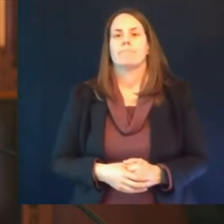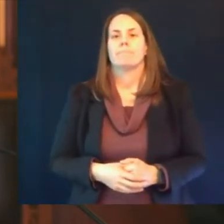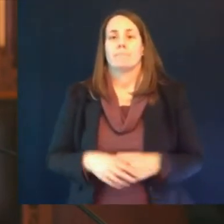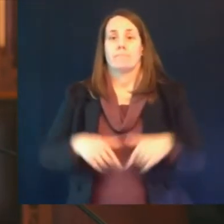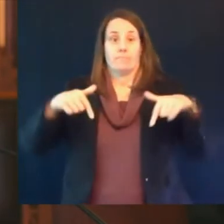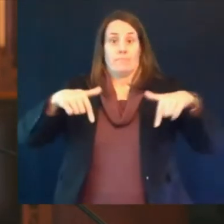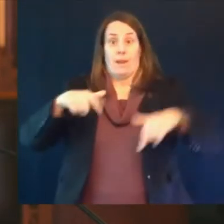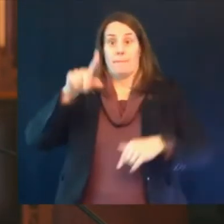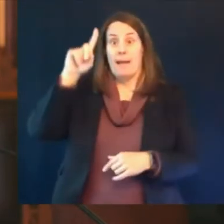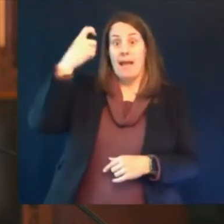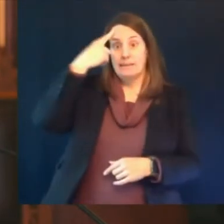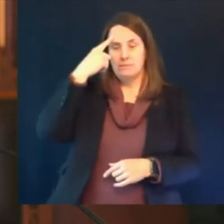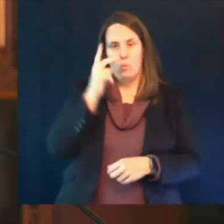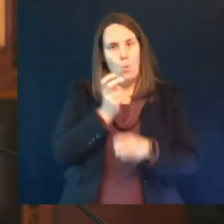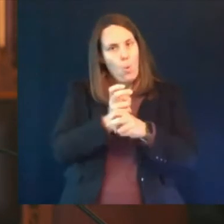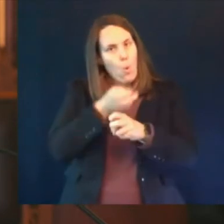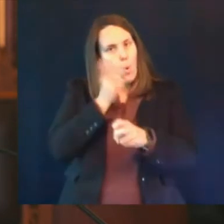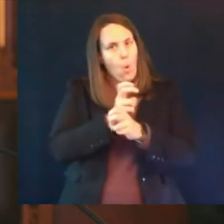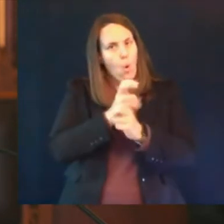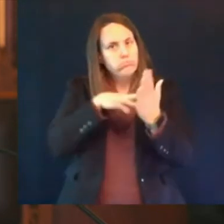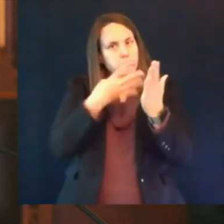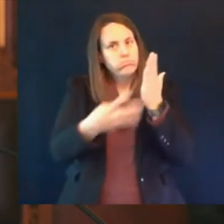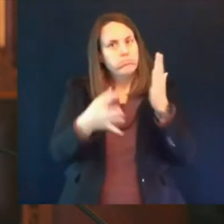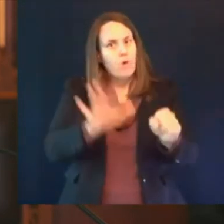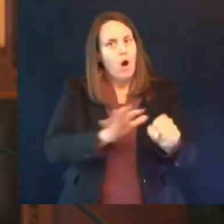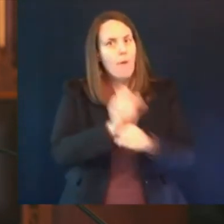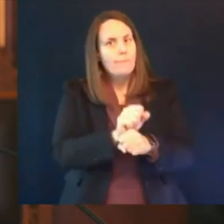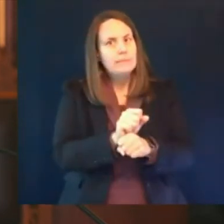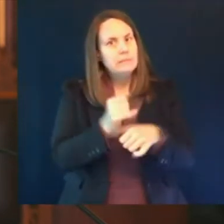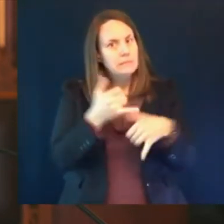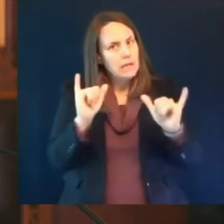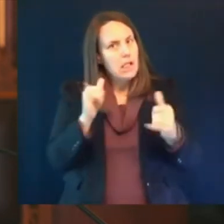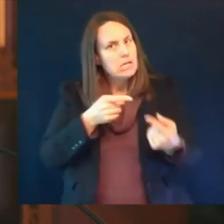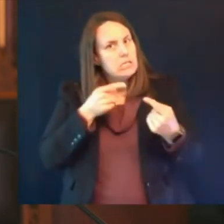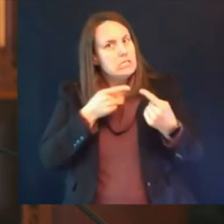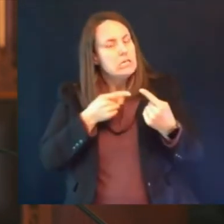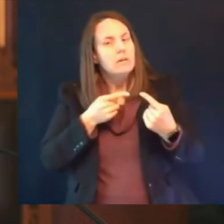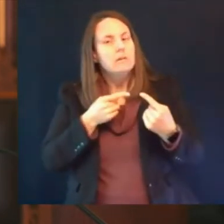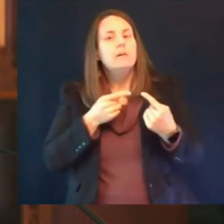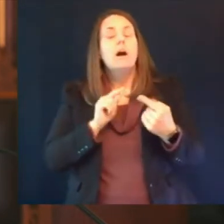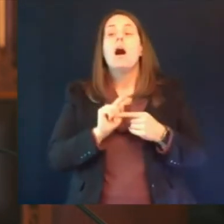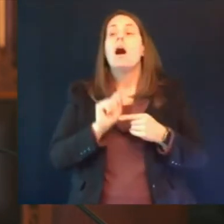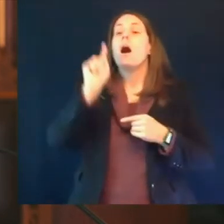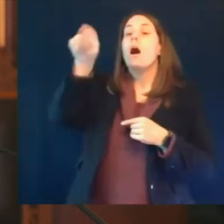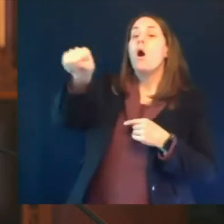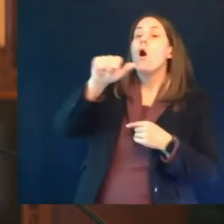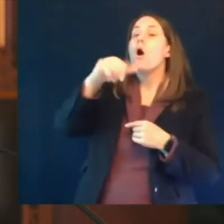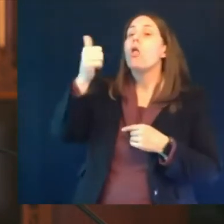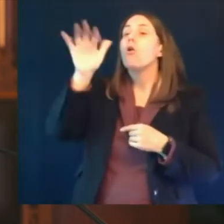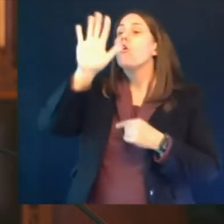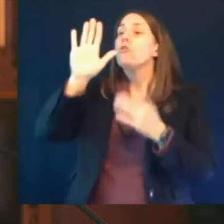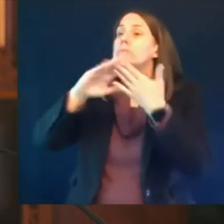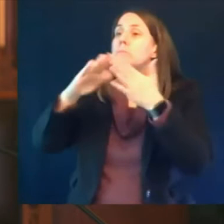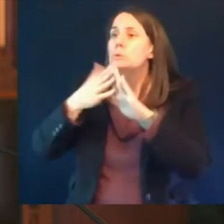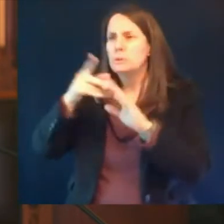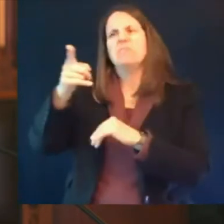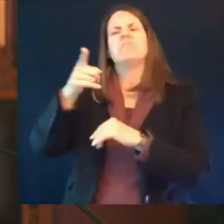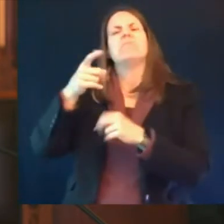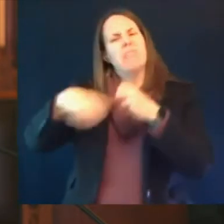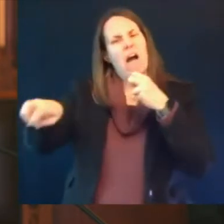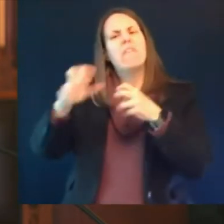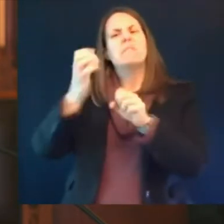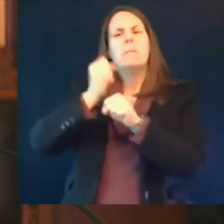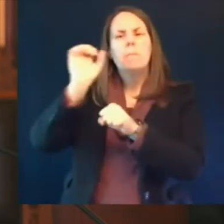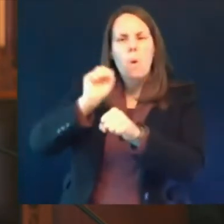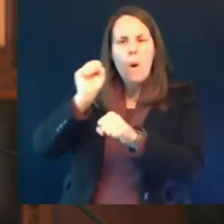parts of the state as well too so um we've always known that the first 30 to 40 percent